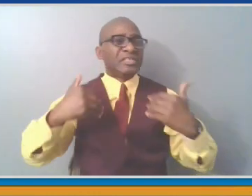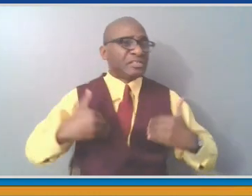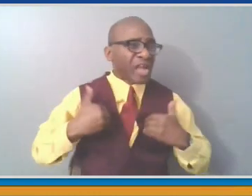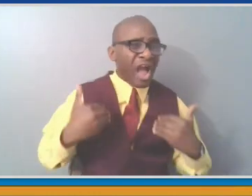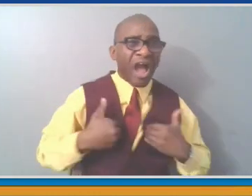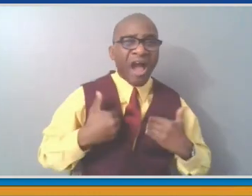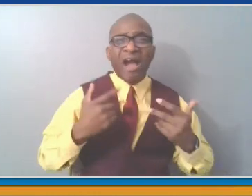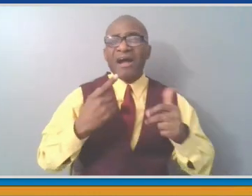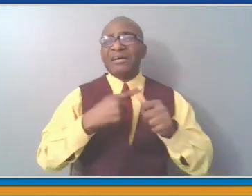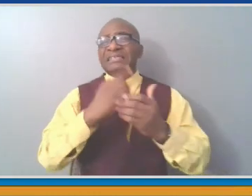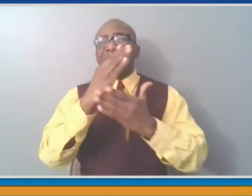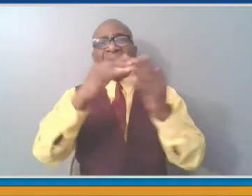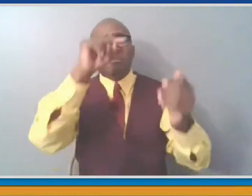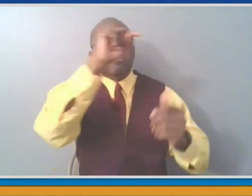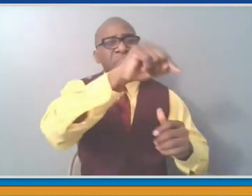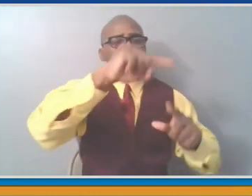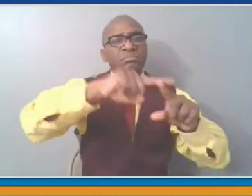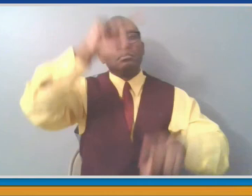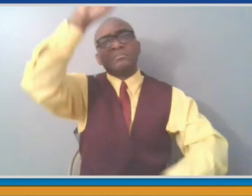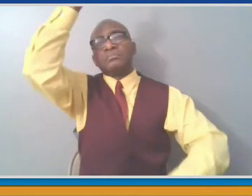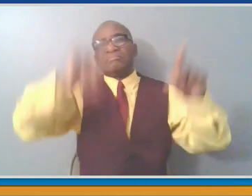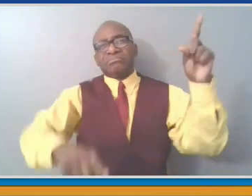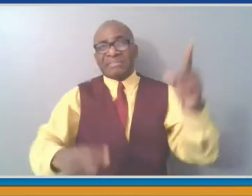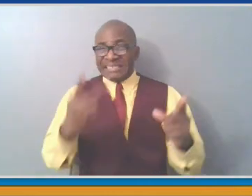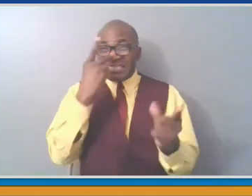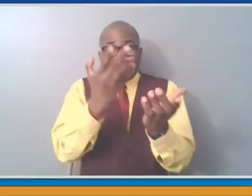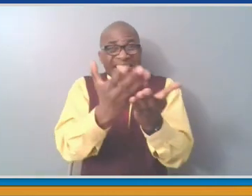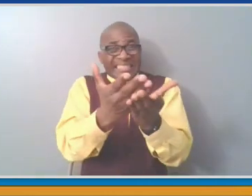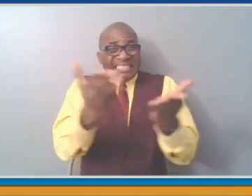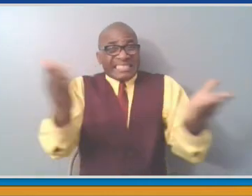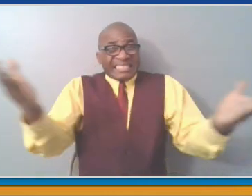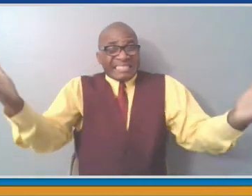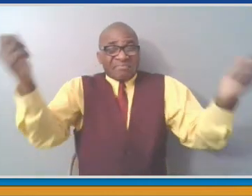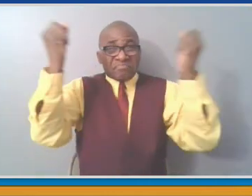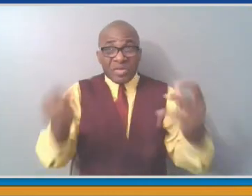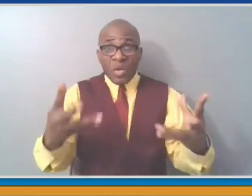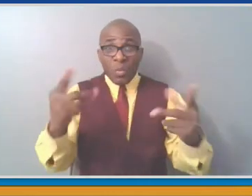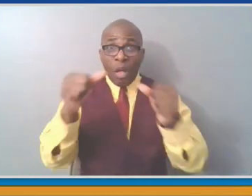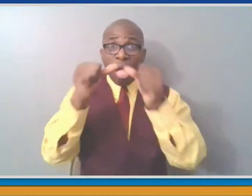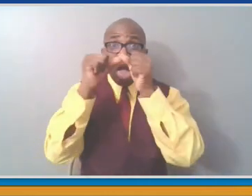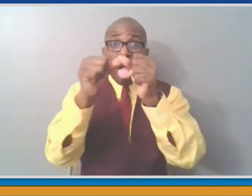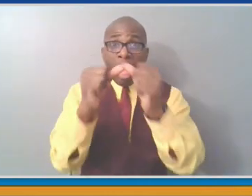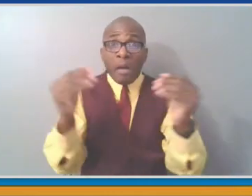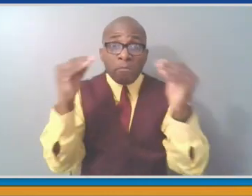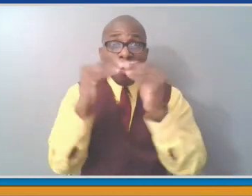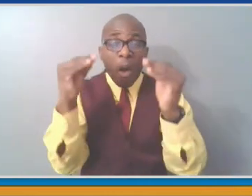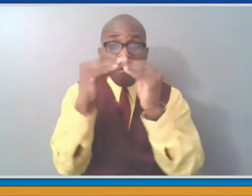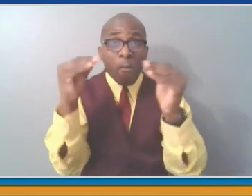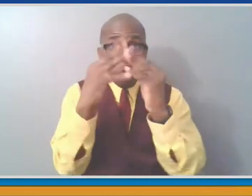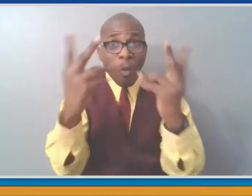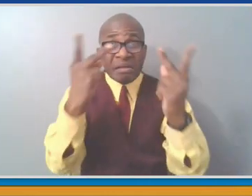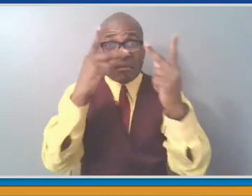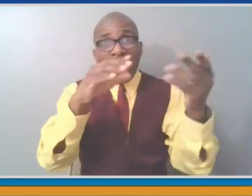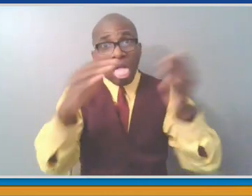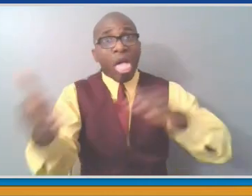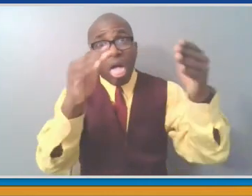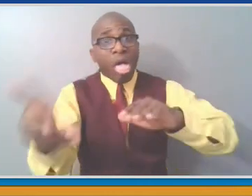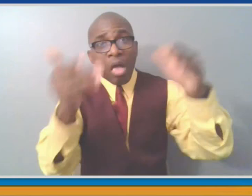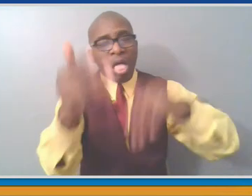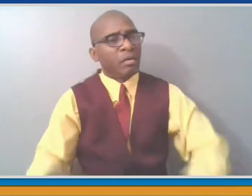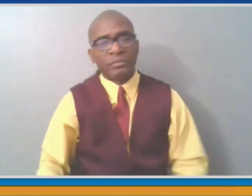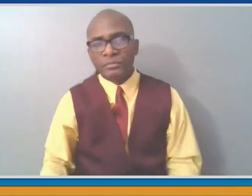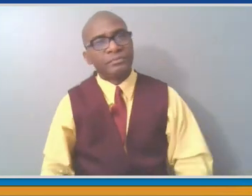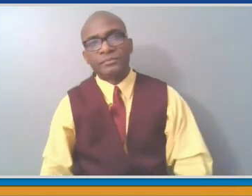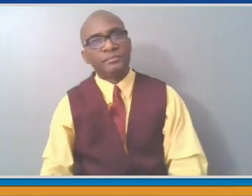When you see that happen, you don't want to see that happen to one other person. When I give you the statistics on death, you know, we have 12 this week. It's less than